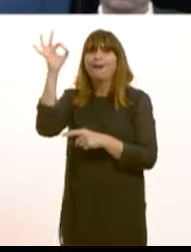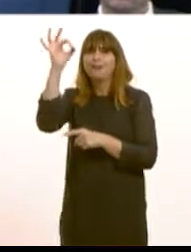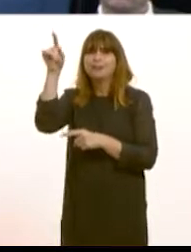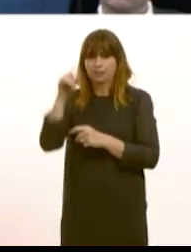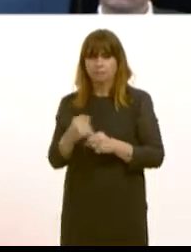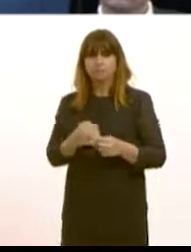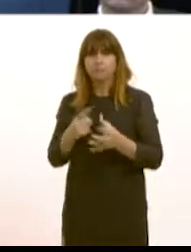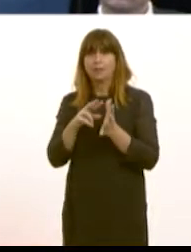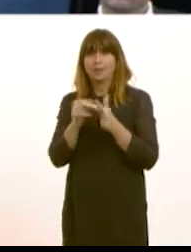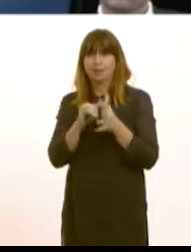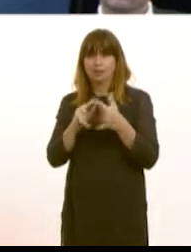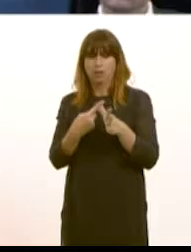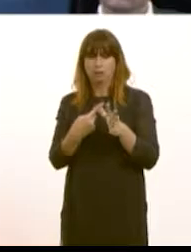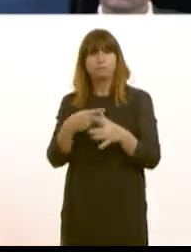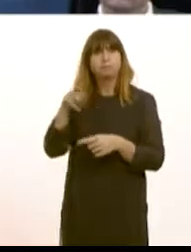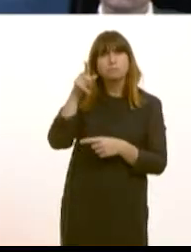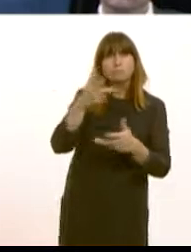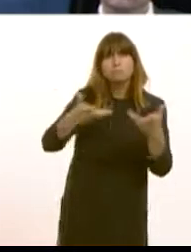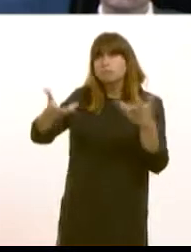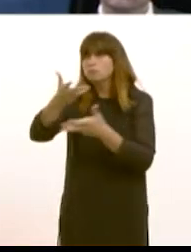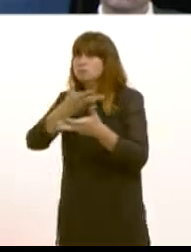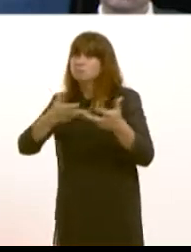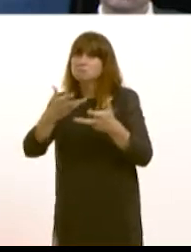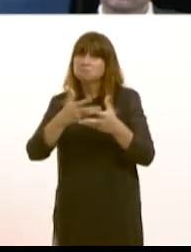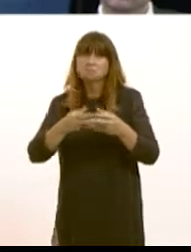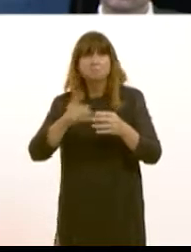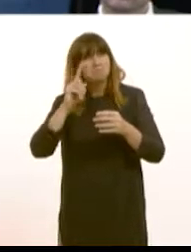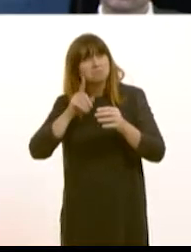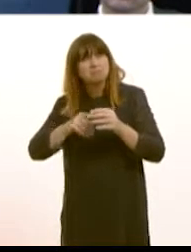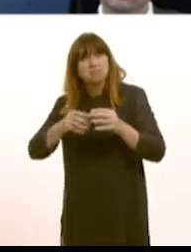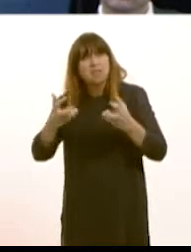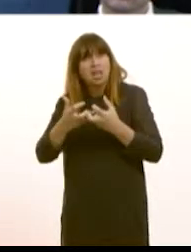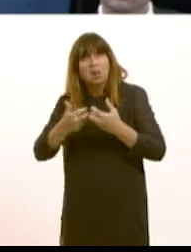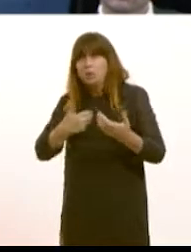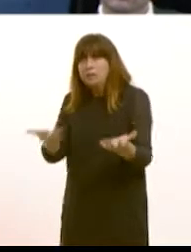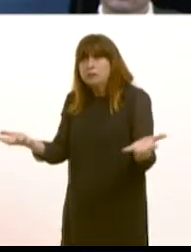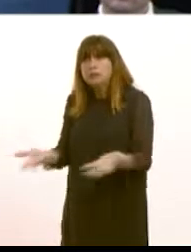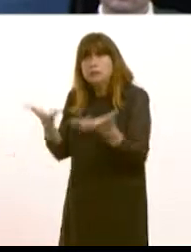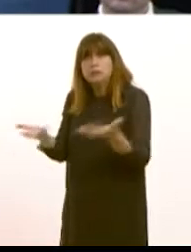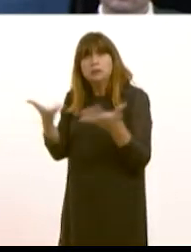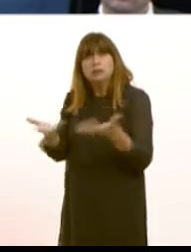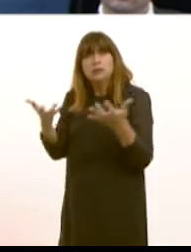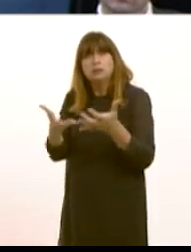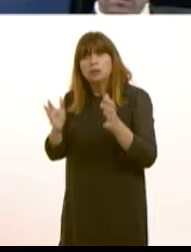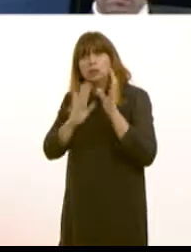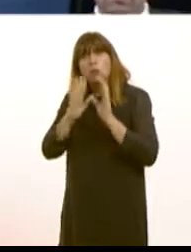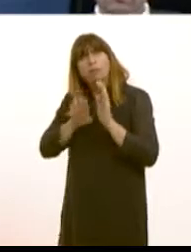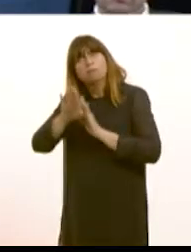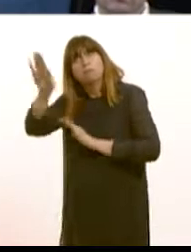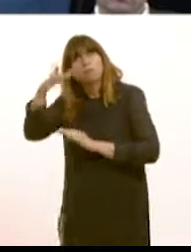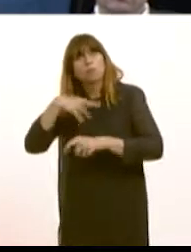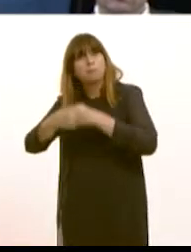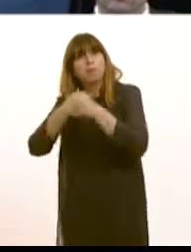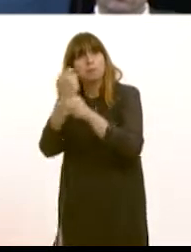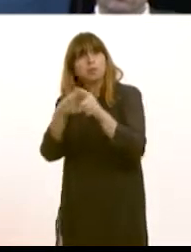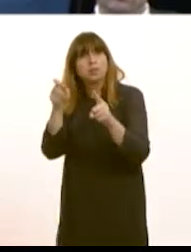to aspire to a career as a GP and I'm sure that the first minister will share my concern about the reduction of 15